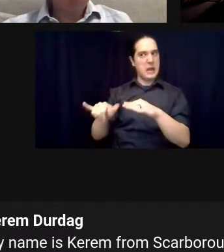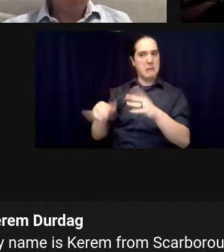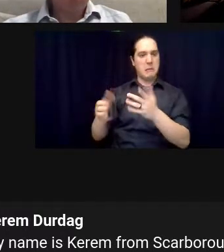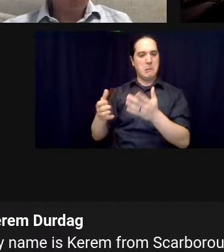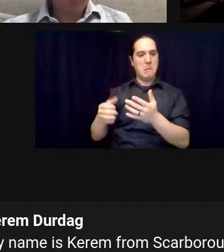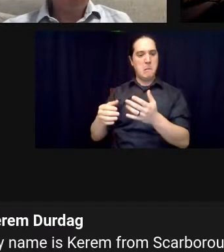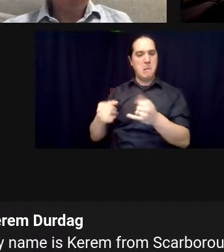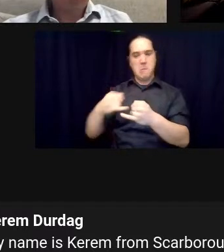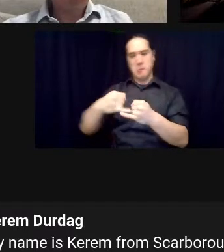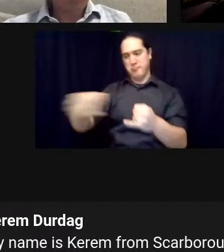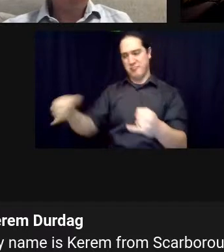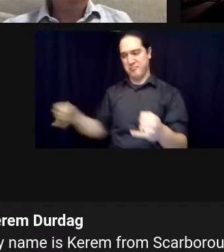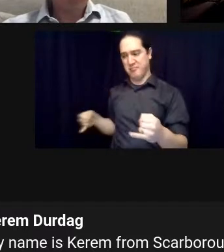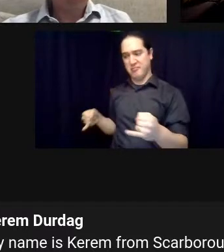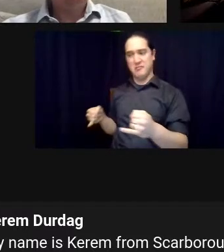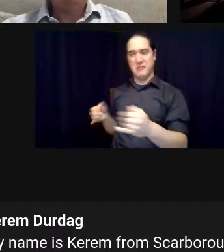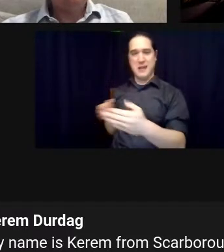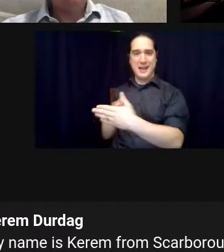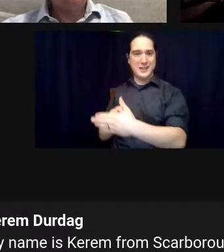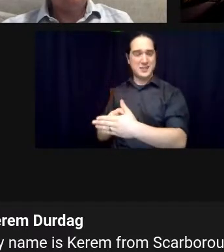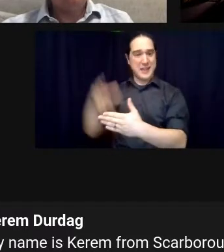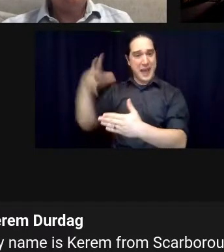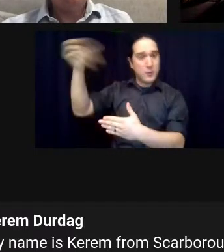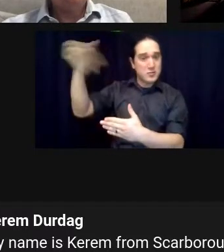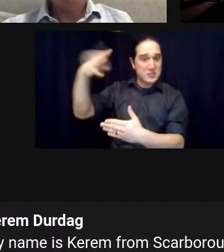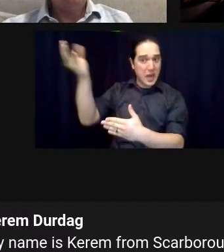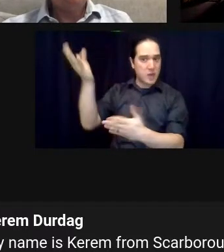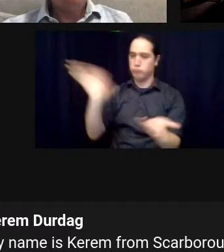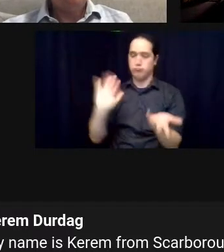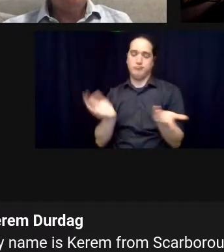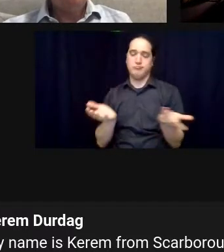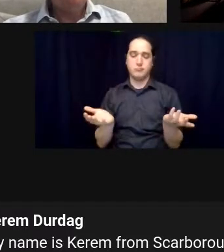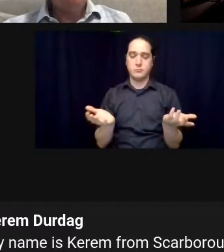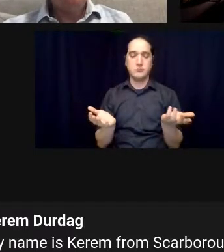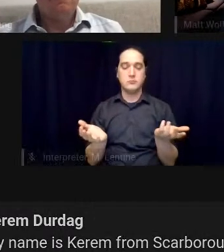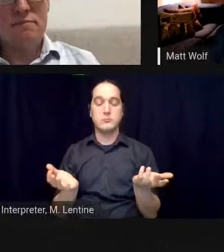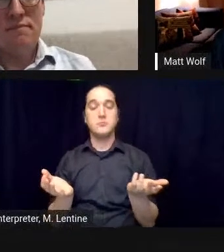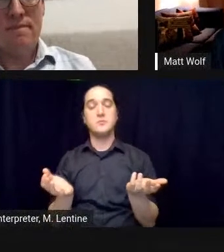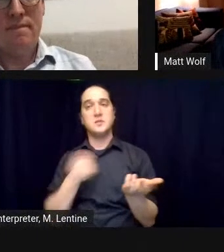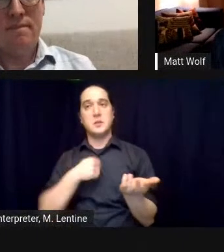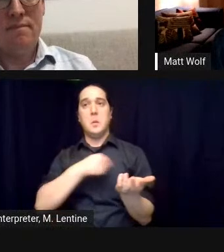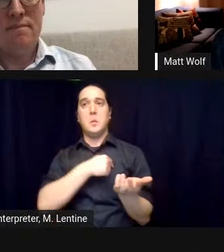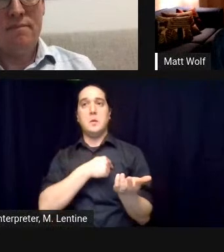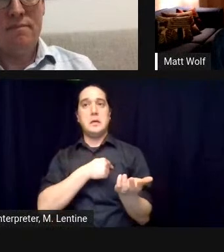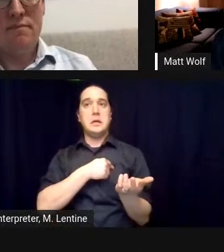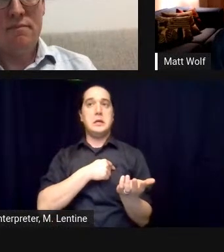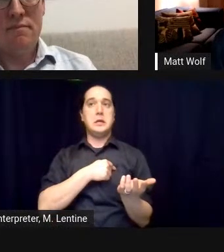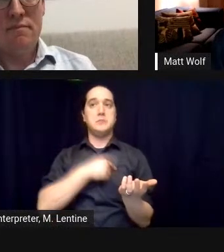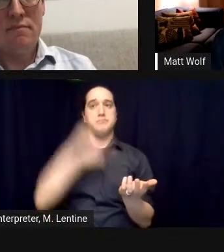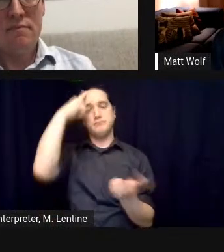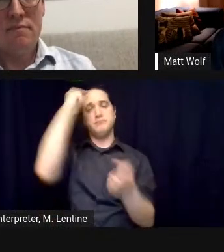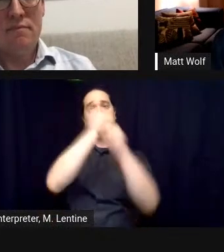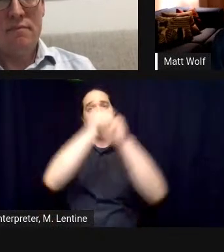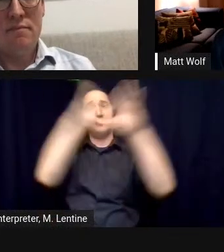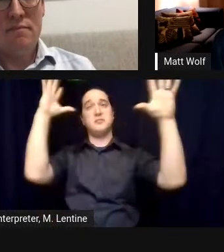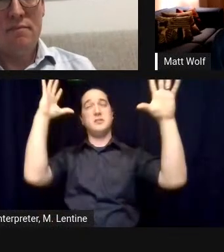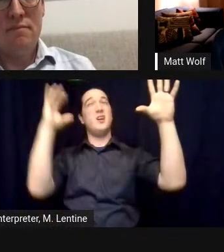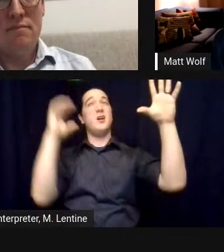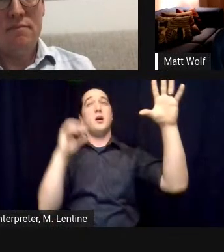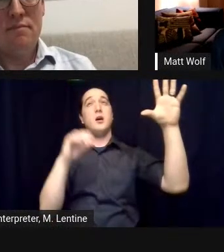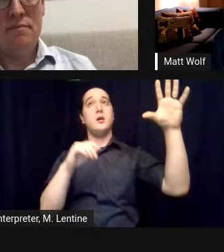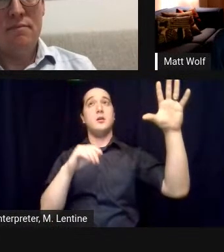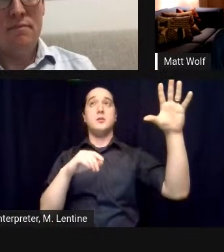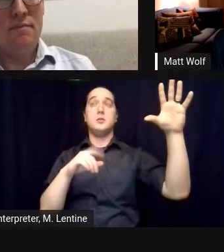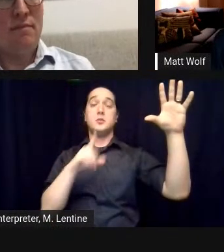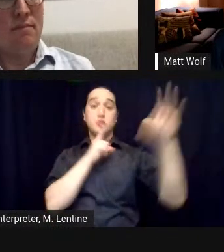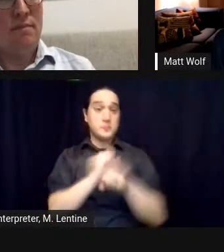with the idea that we would have not a model of planet earth but a biospheric laboratory then